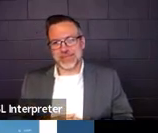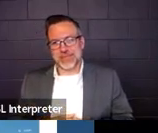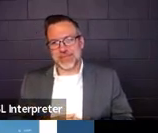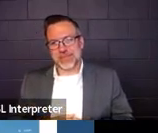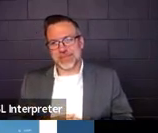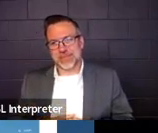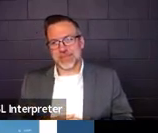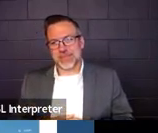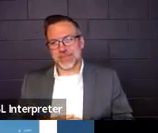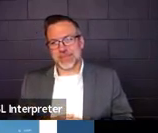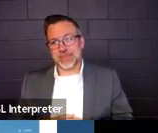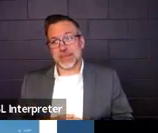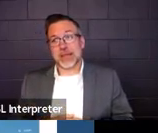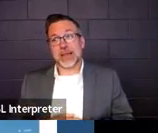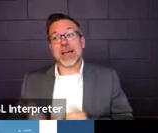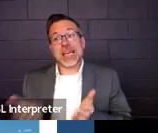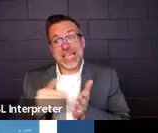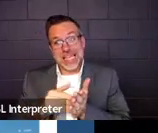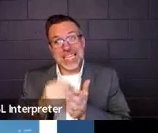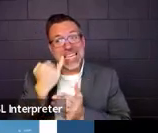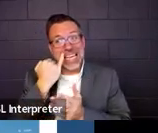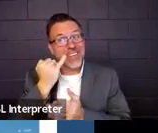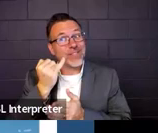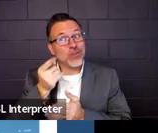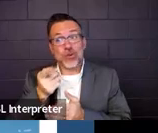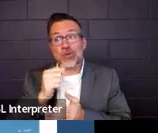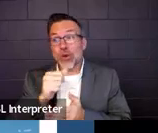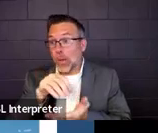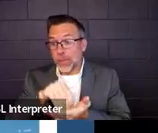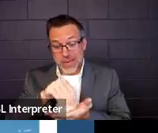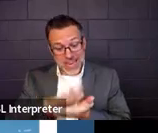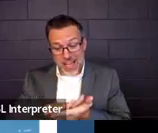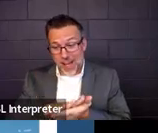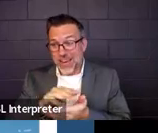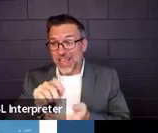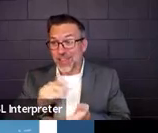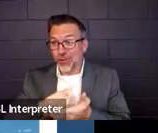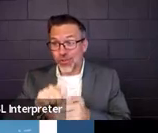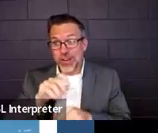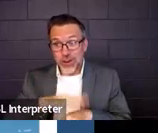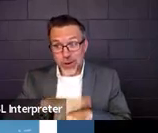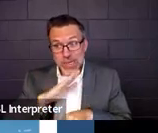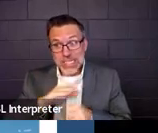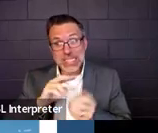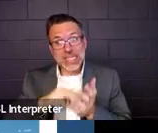Because it's not in the written notice. It didn't happen, as we all know.